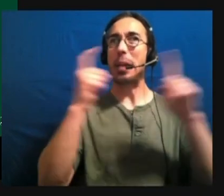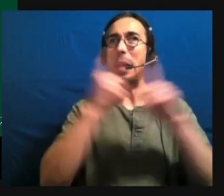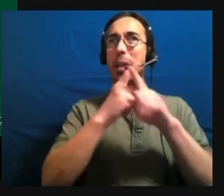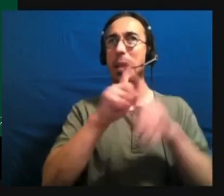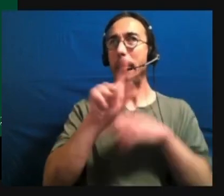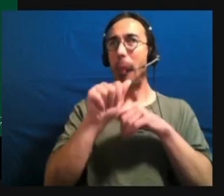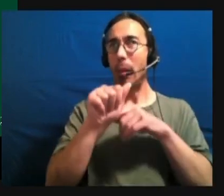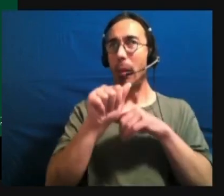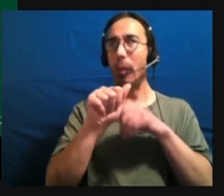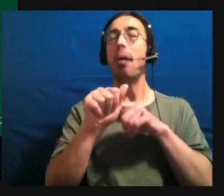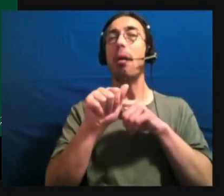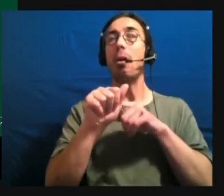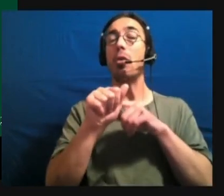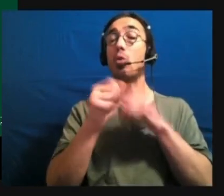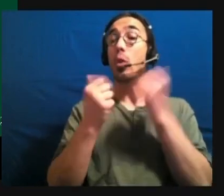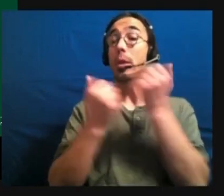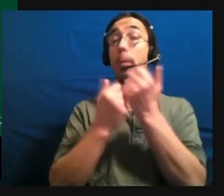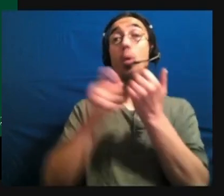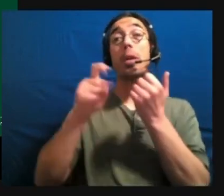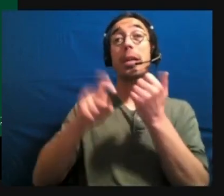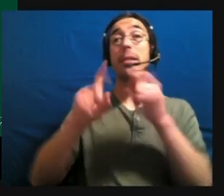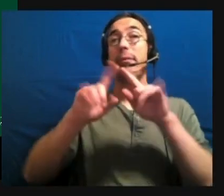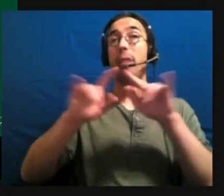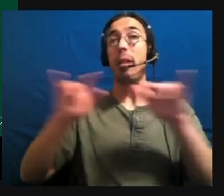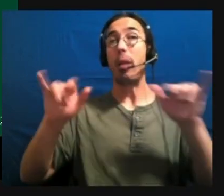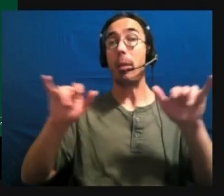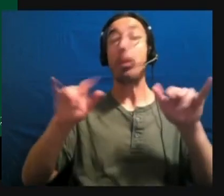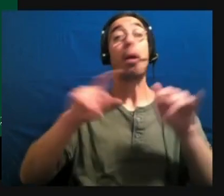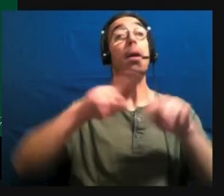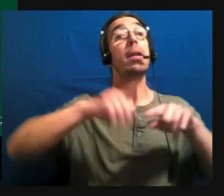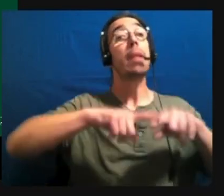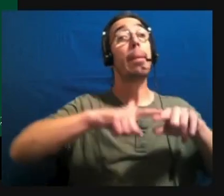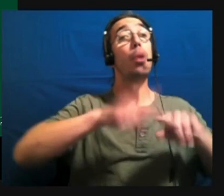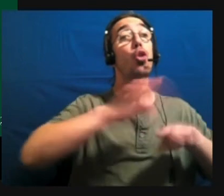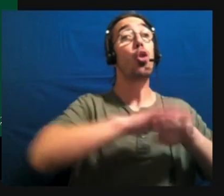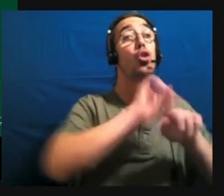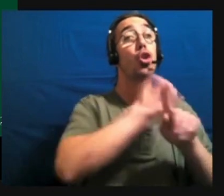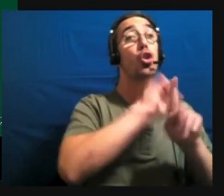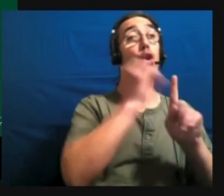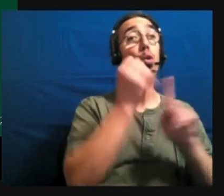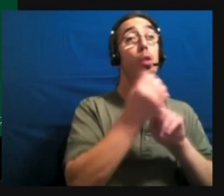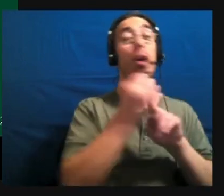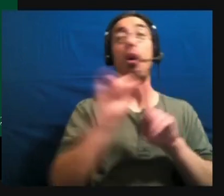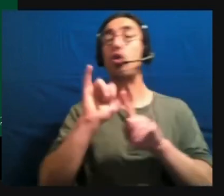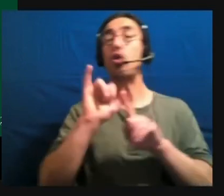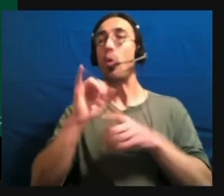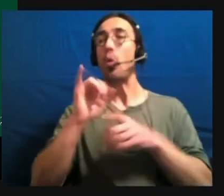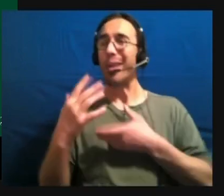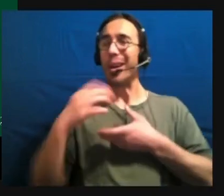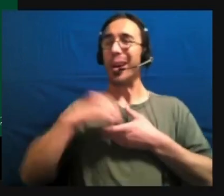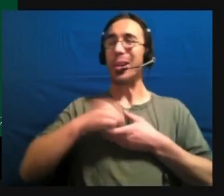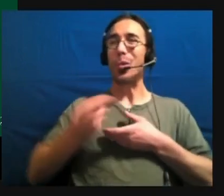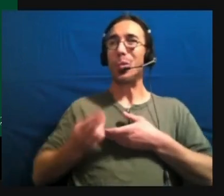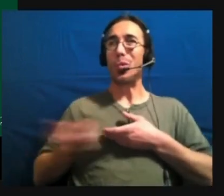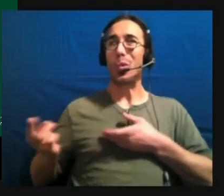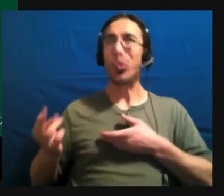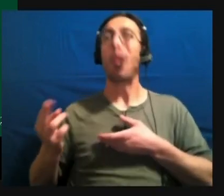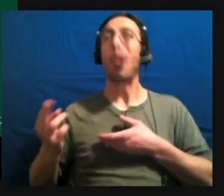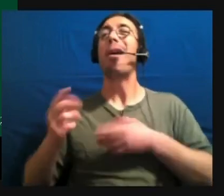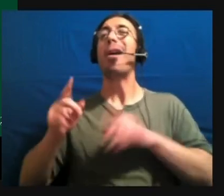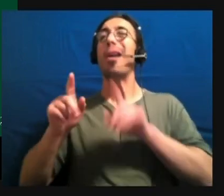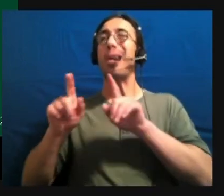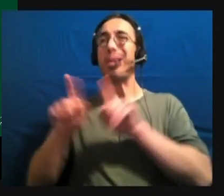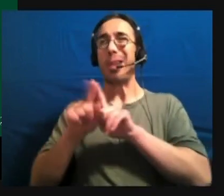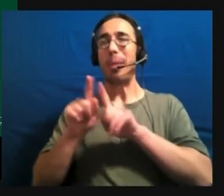support needs vary based on circumstances and internal resources, as well as basic functioning. Um,